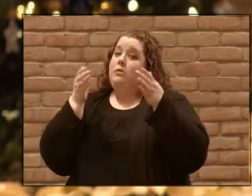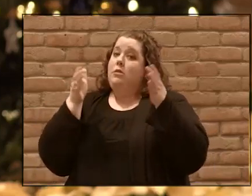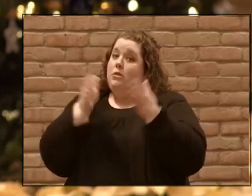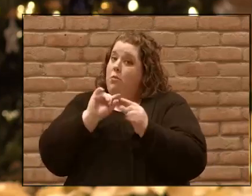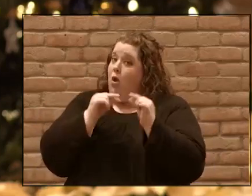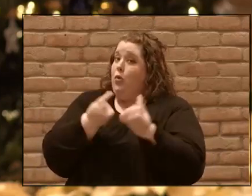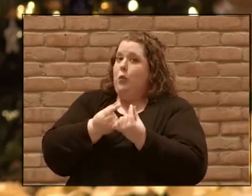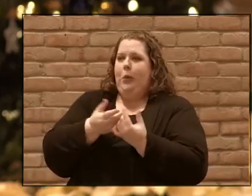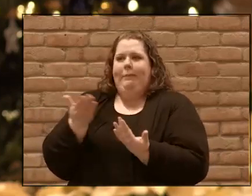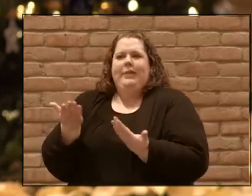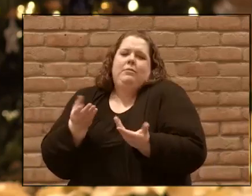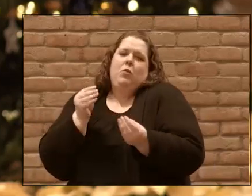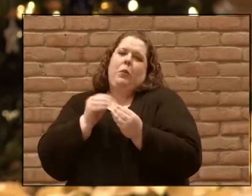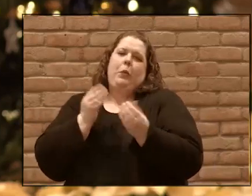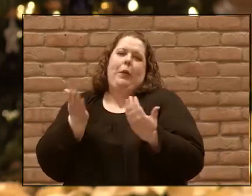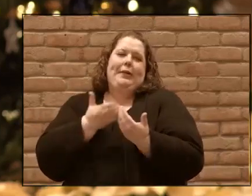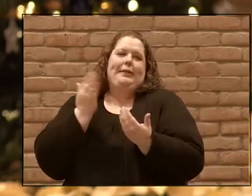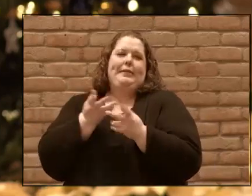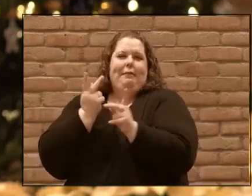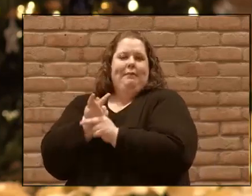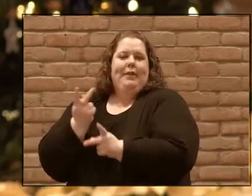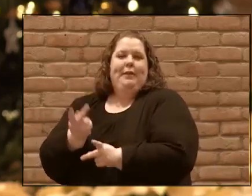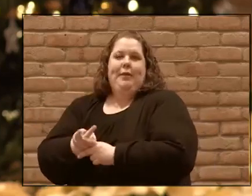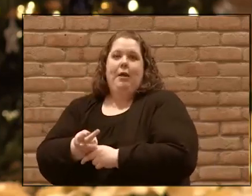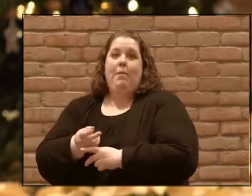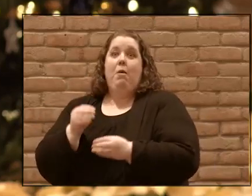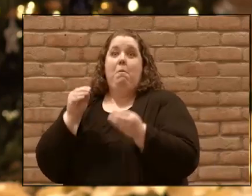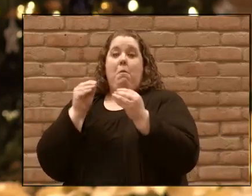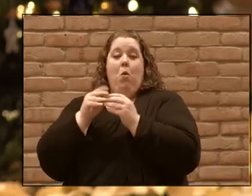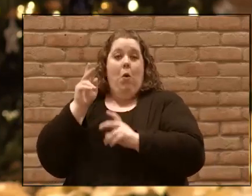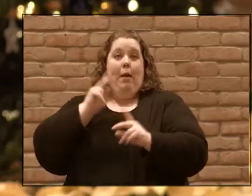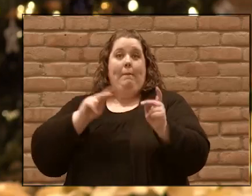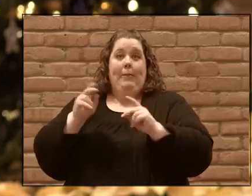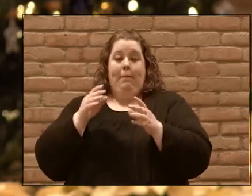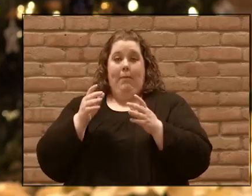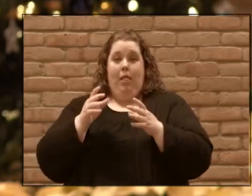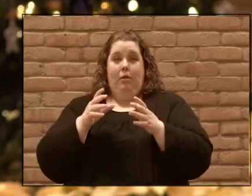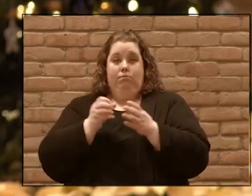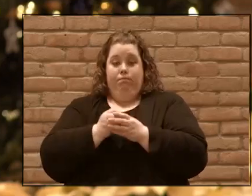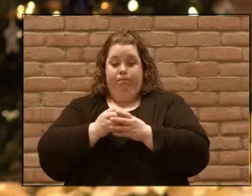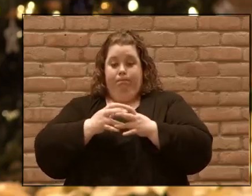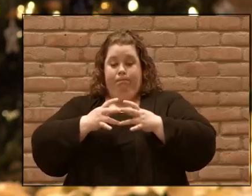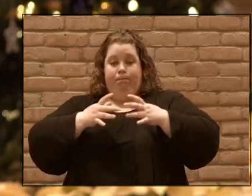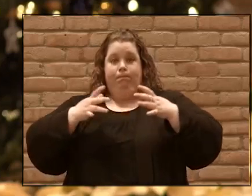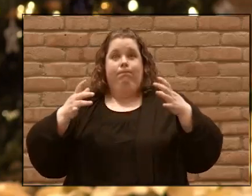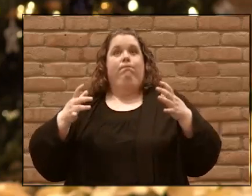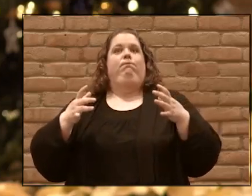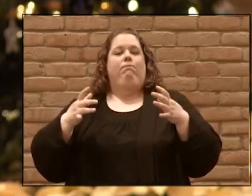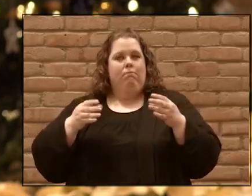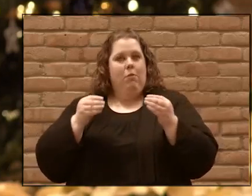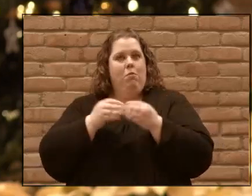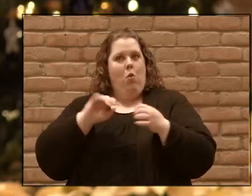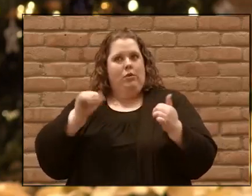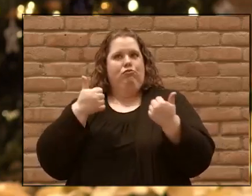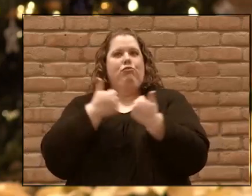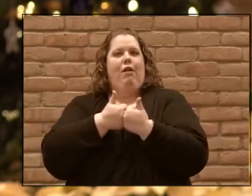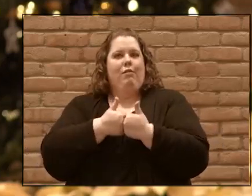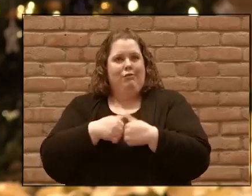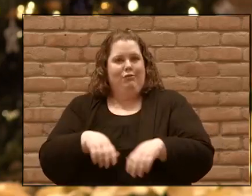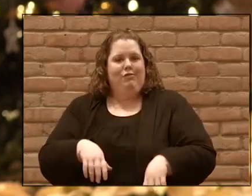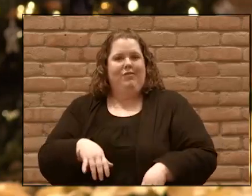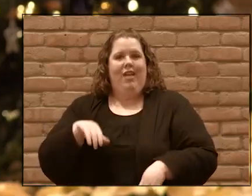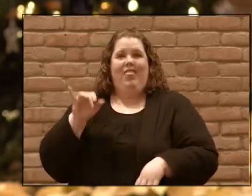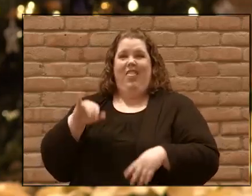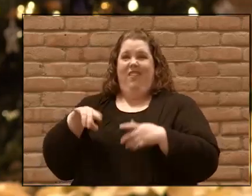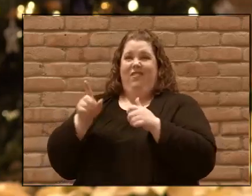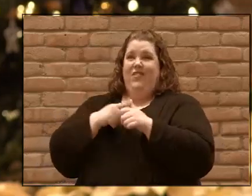challenging when there's lots and lots of people. And in the verse before the first verse I read today, we read that